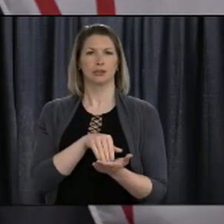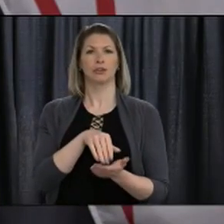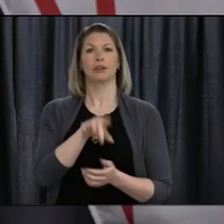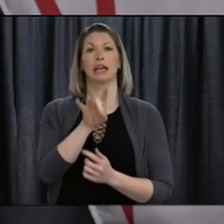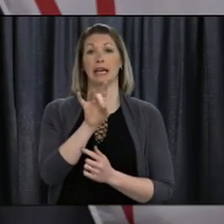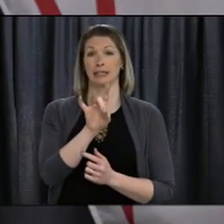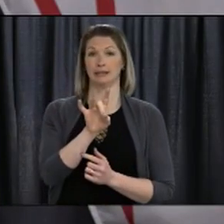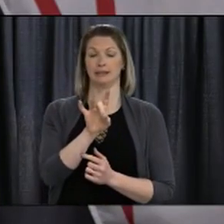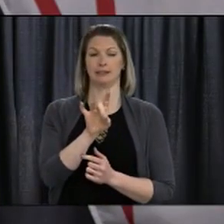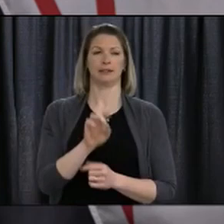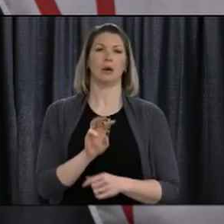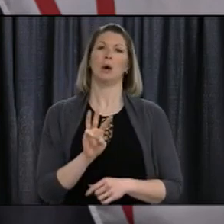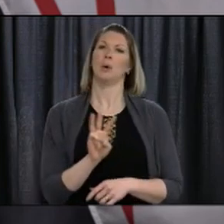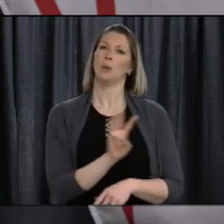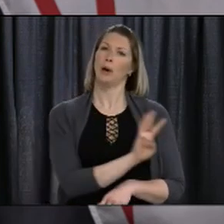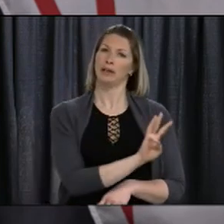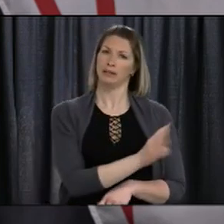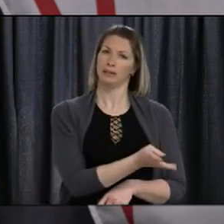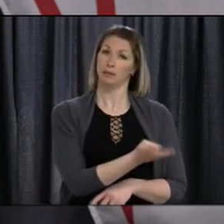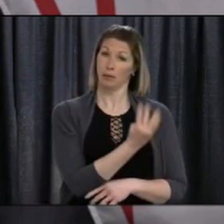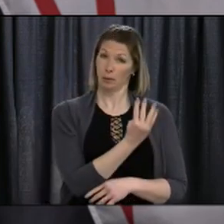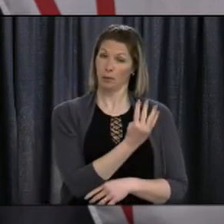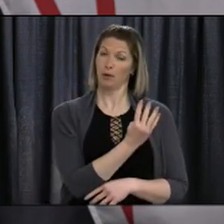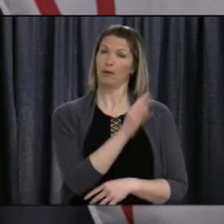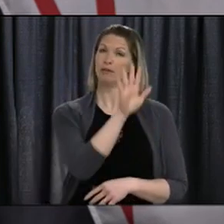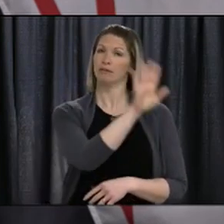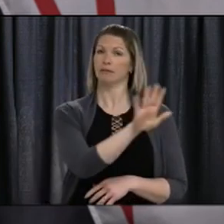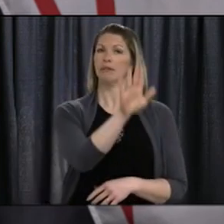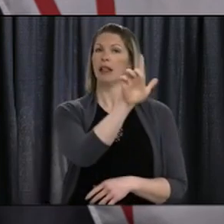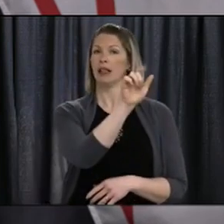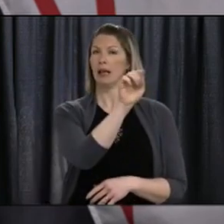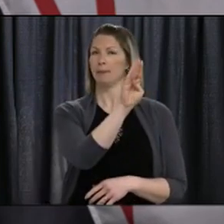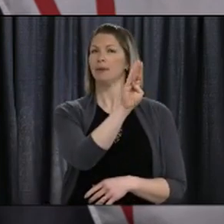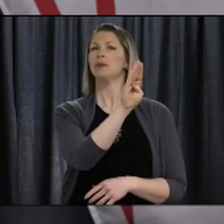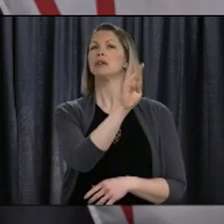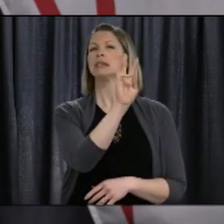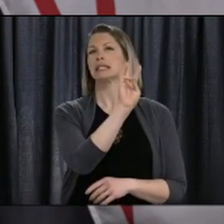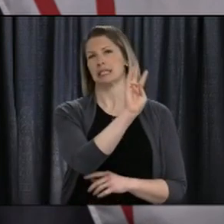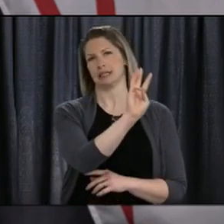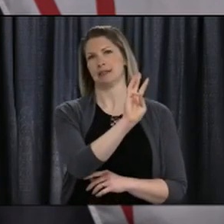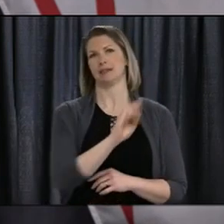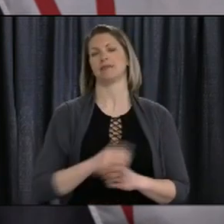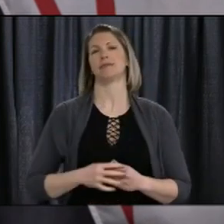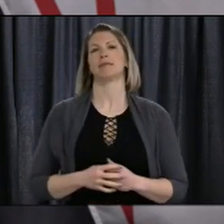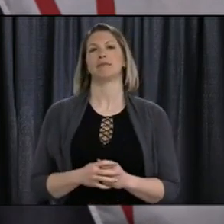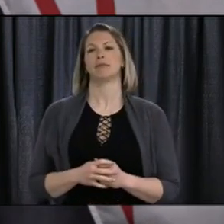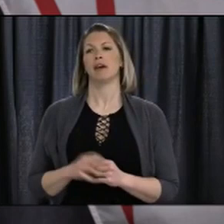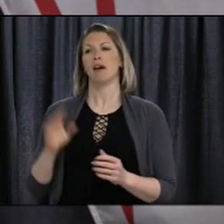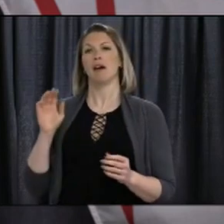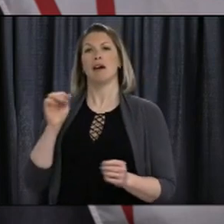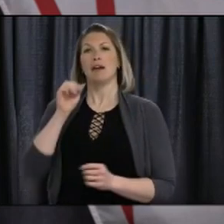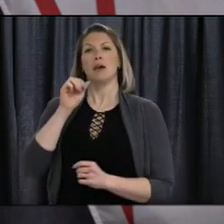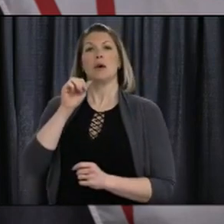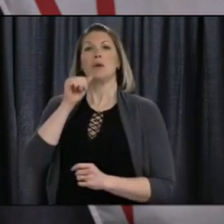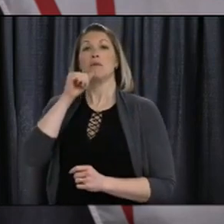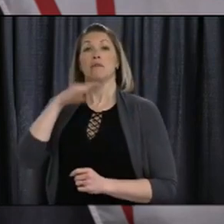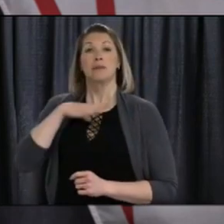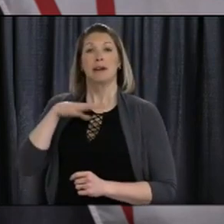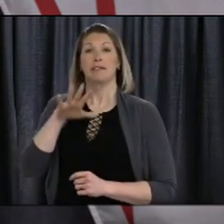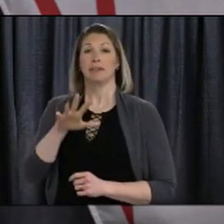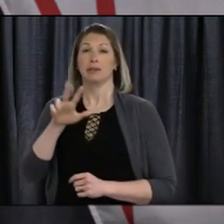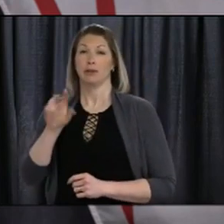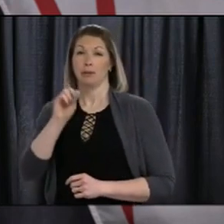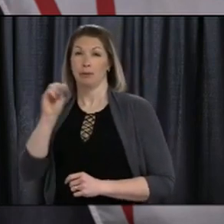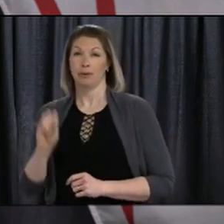8 in Central Health, 4 in Western Health, and 6 in Labrador-Grenfield Health Region. 53% of cases are female,